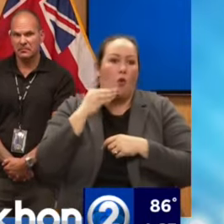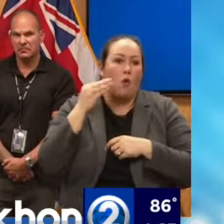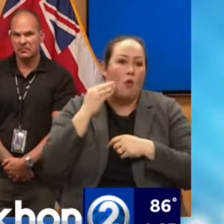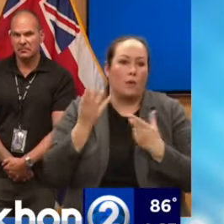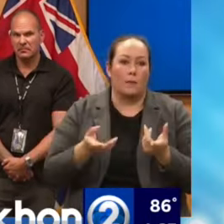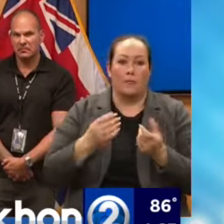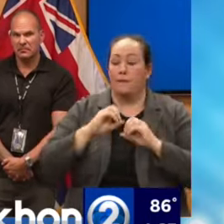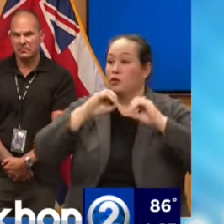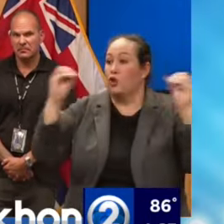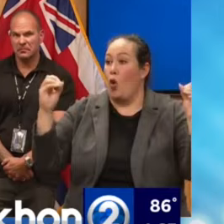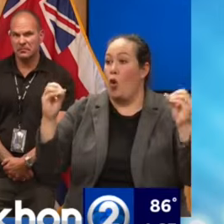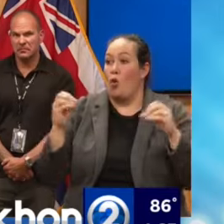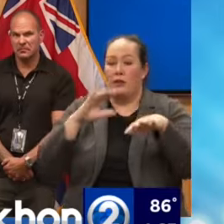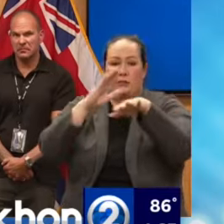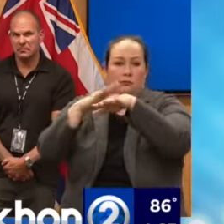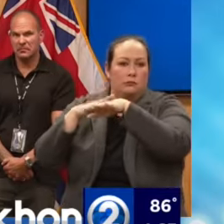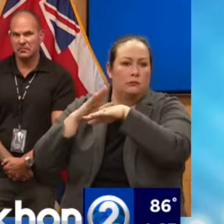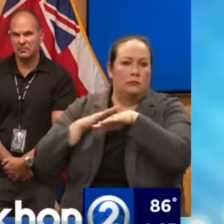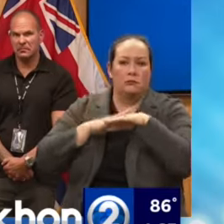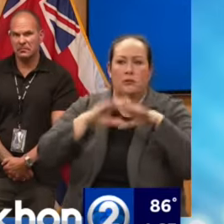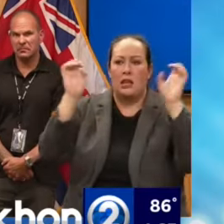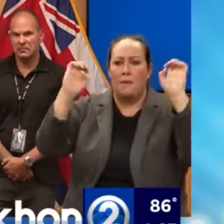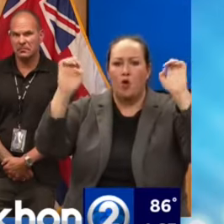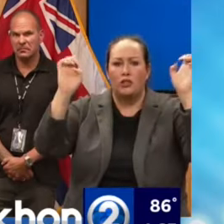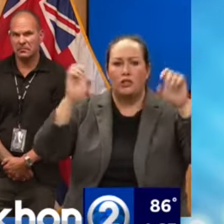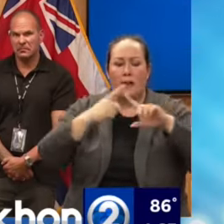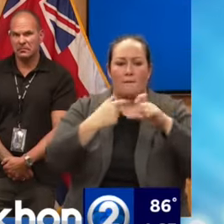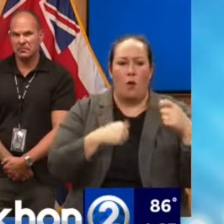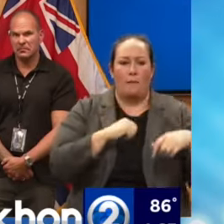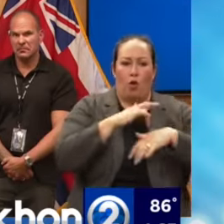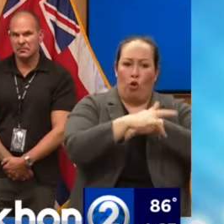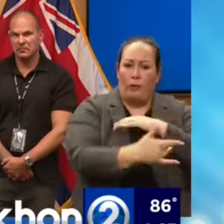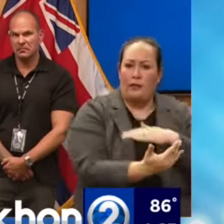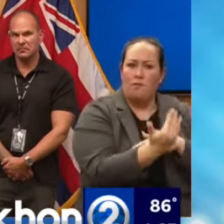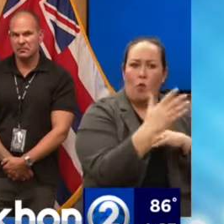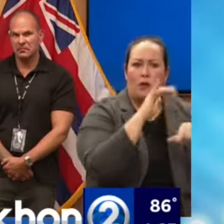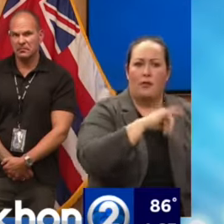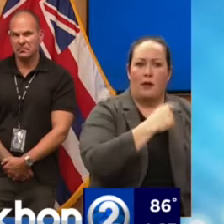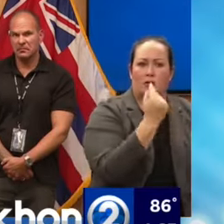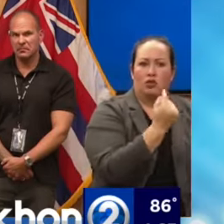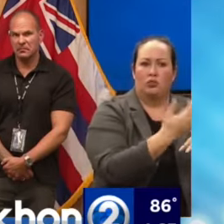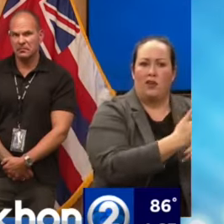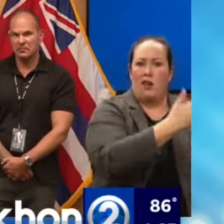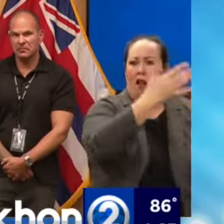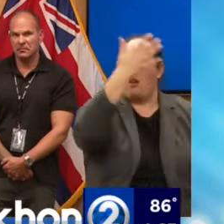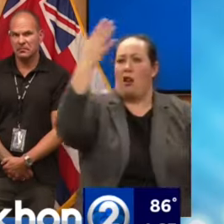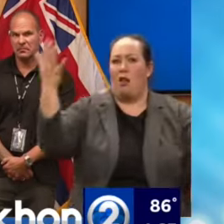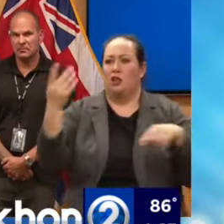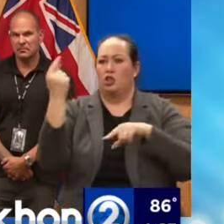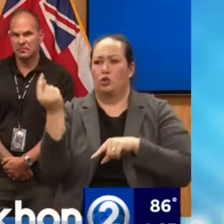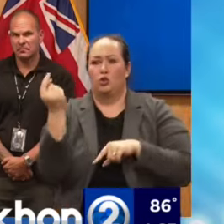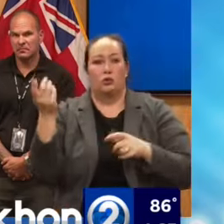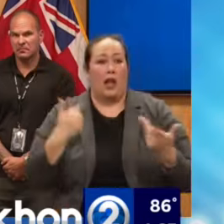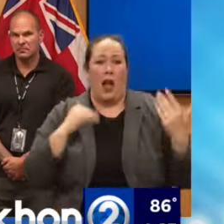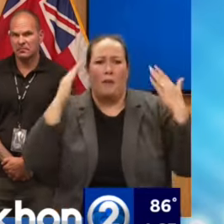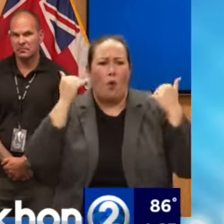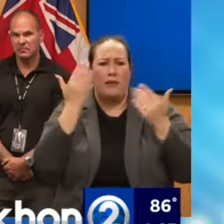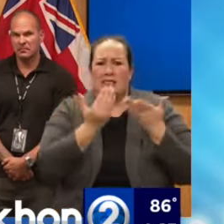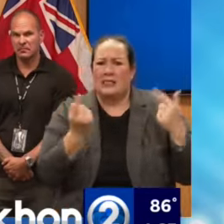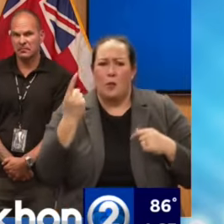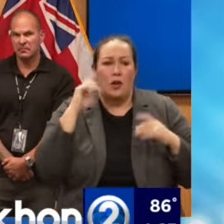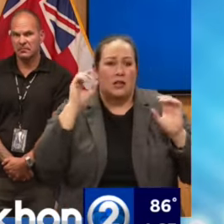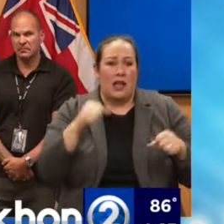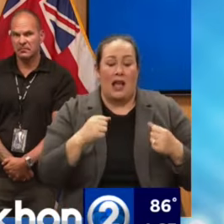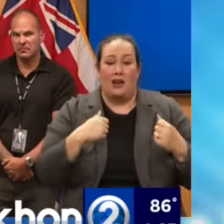emergency warning from early in the morning on that Tuesday to the afternoon. So I'm hoping somebody can kind of